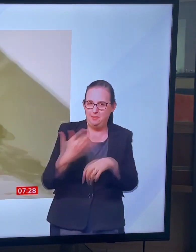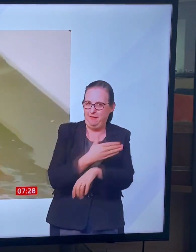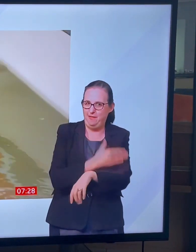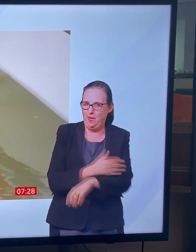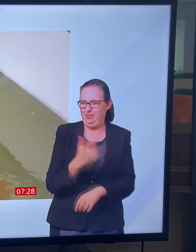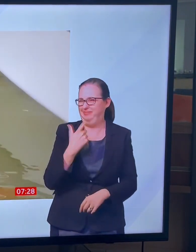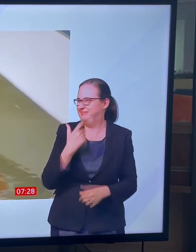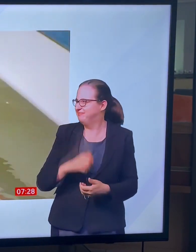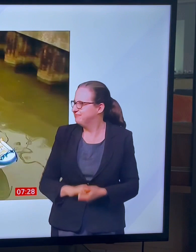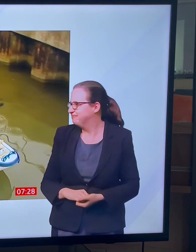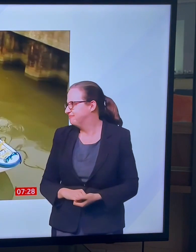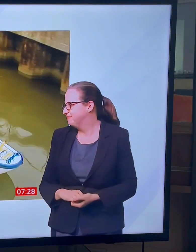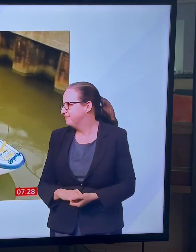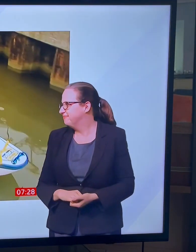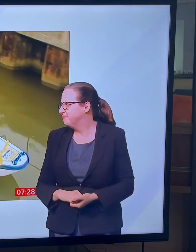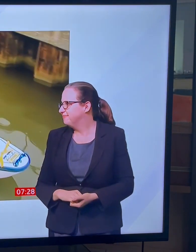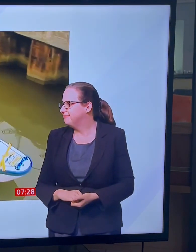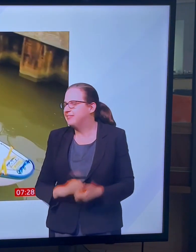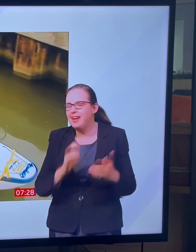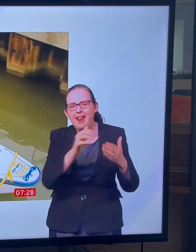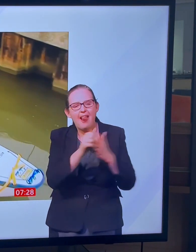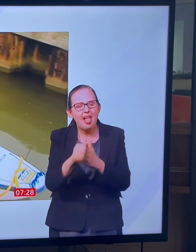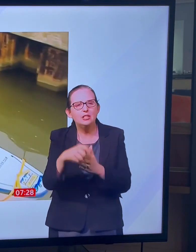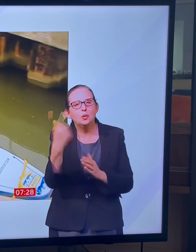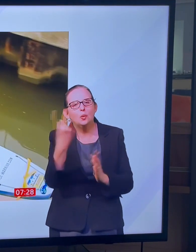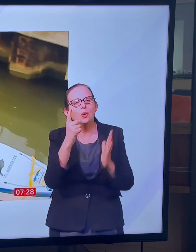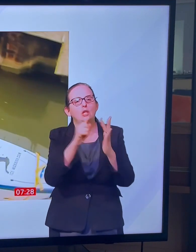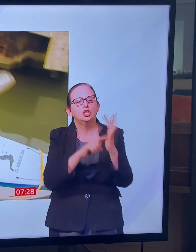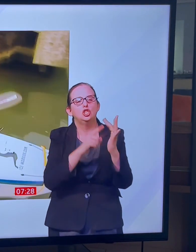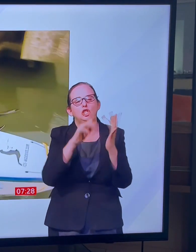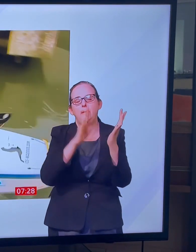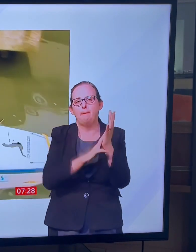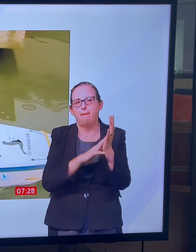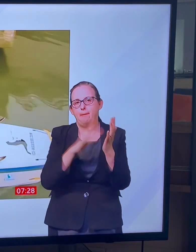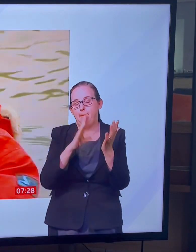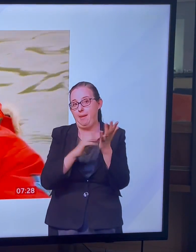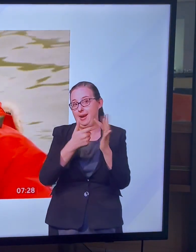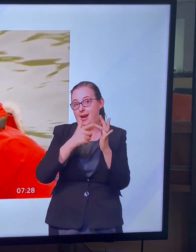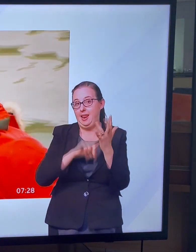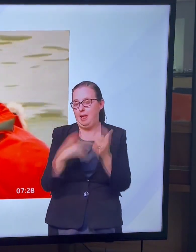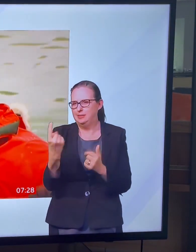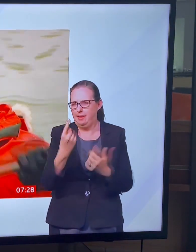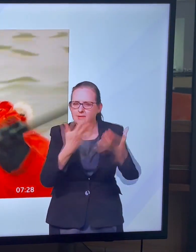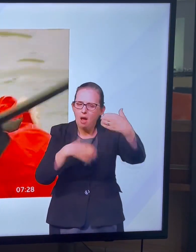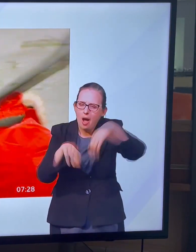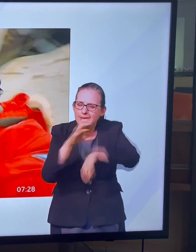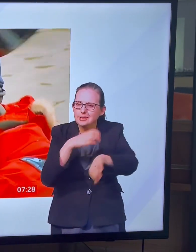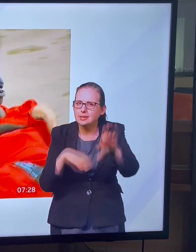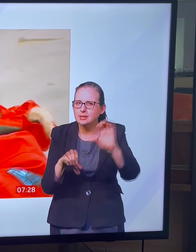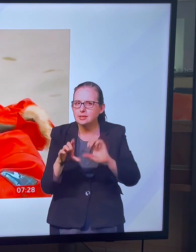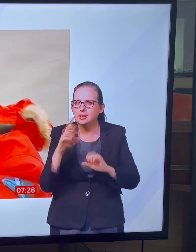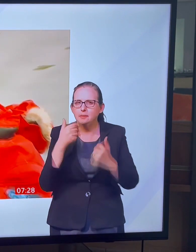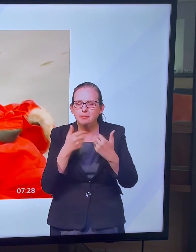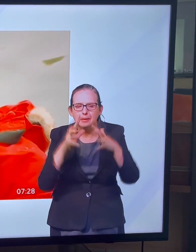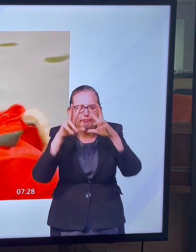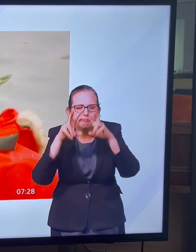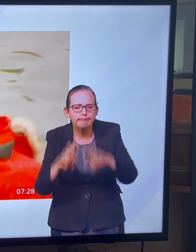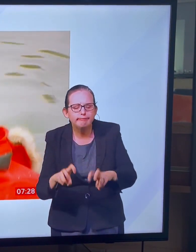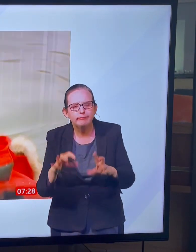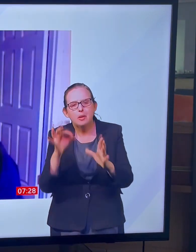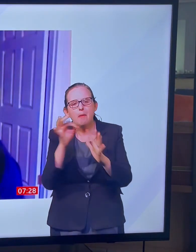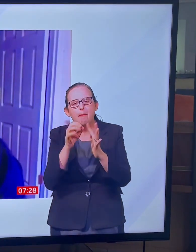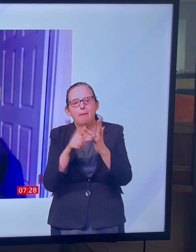expedition will be led by Jim McNeil, scientist and British polar explorer. This is